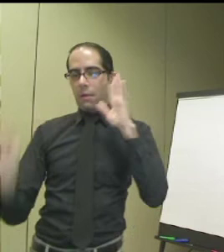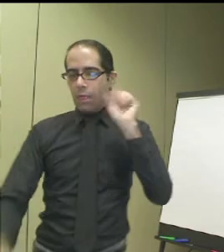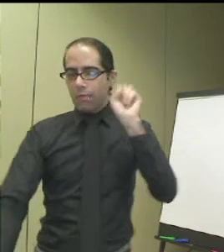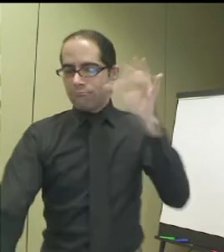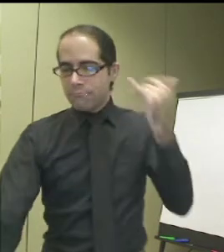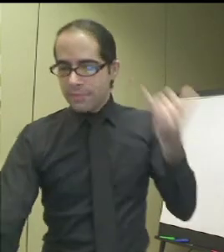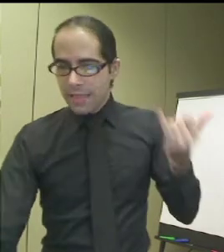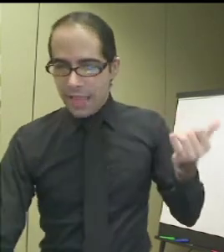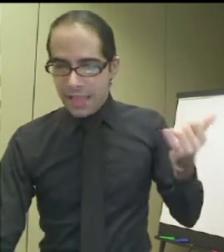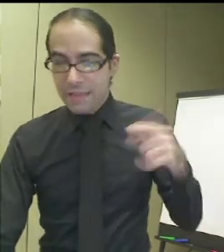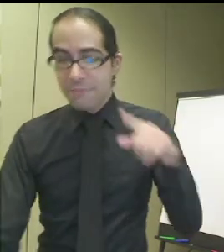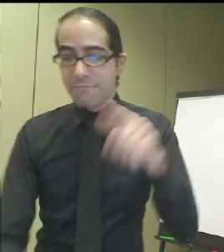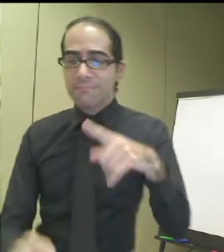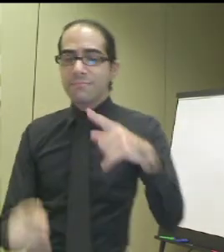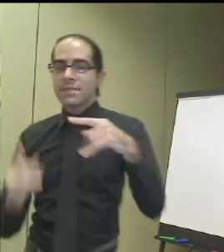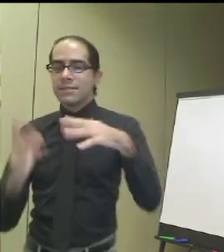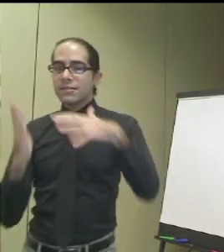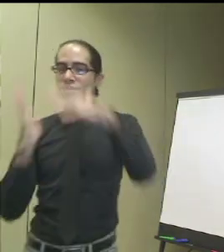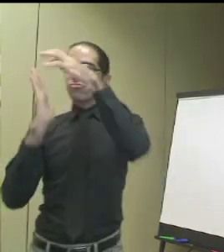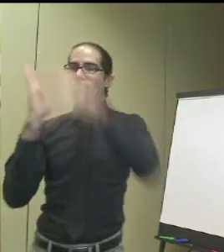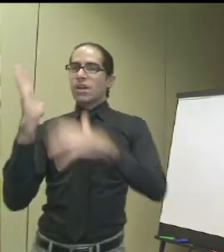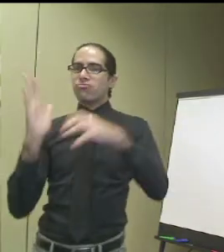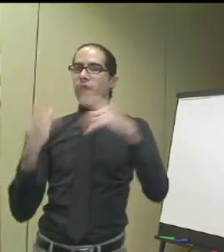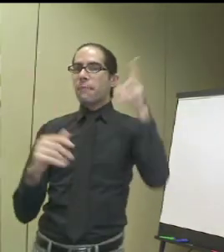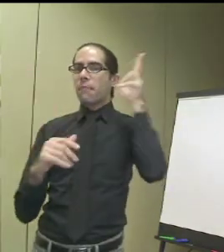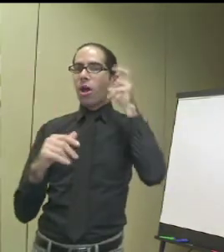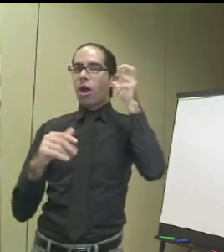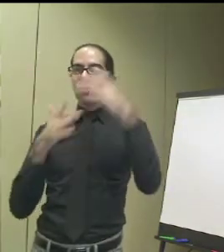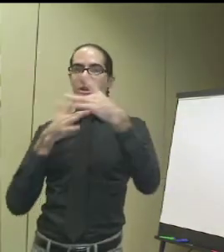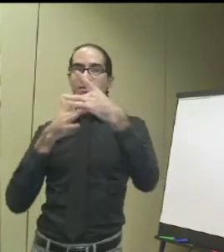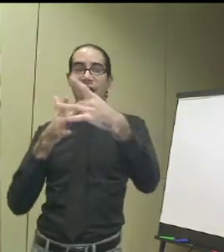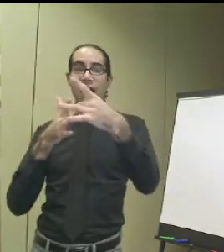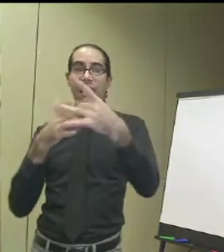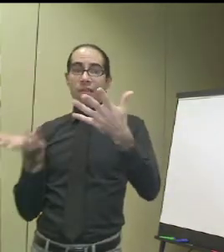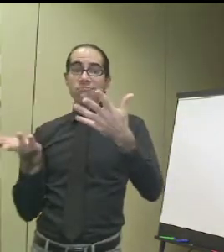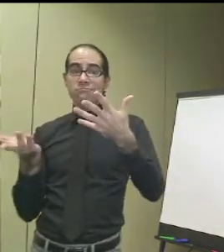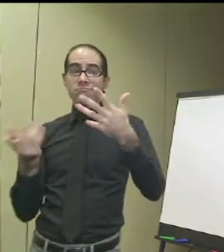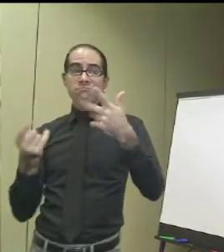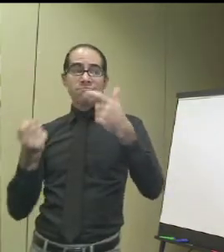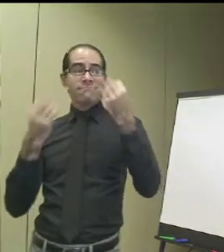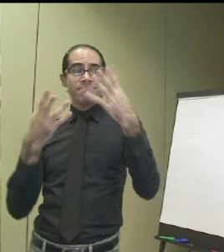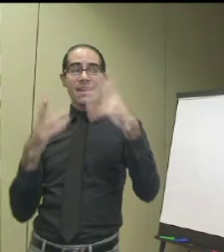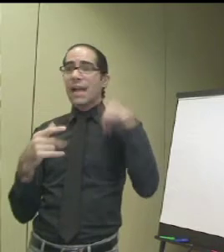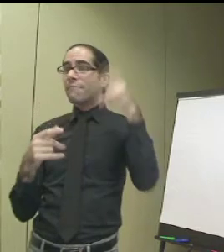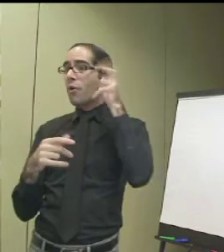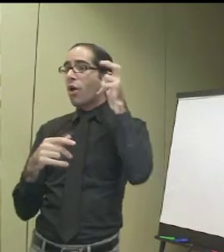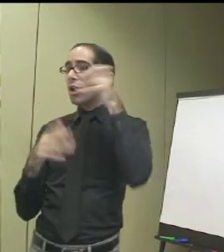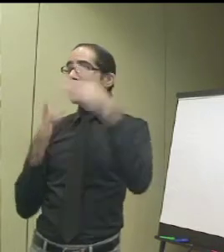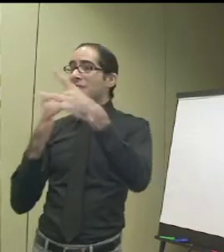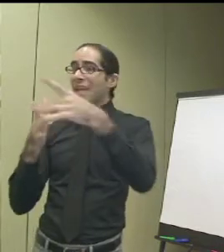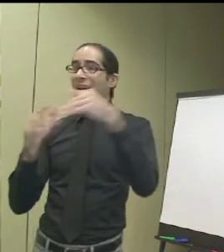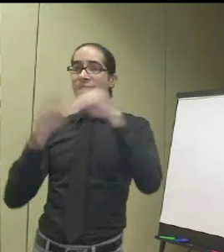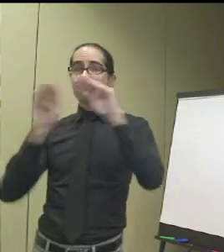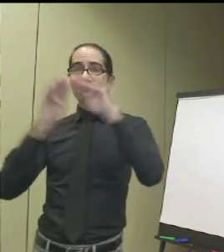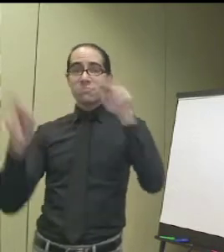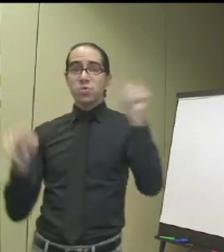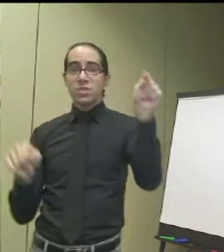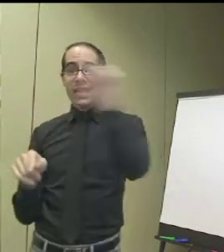more in depth later. At the next session. So we've got transcribed audio guides.